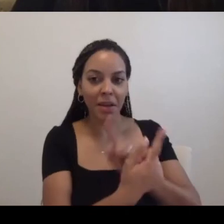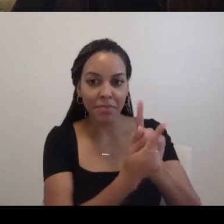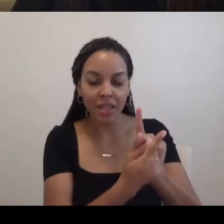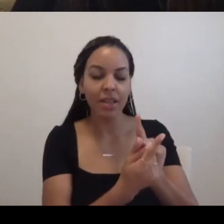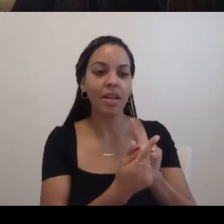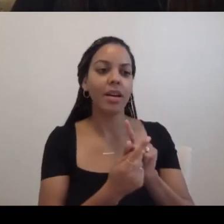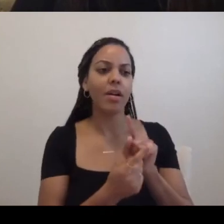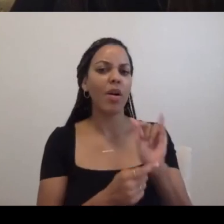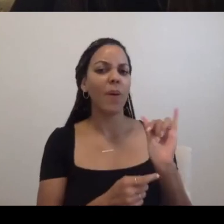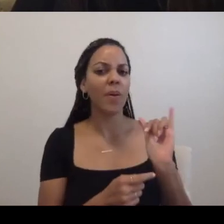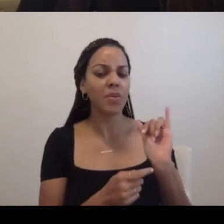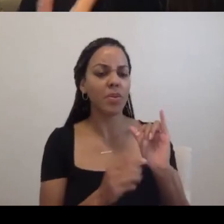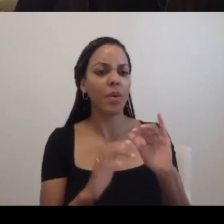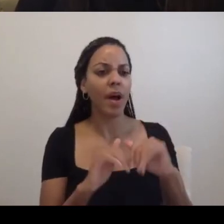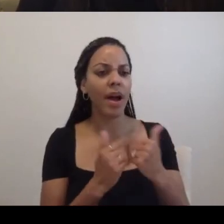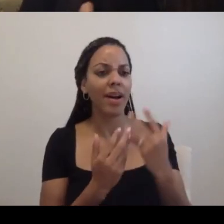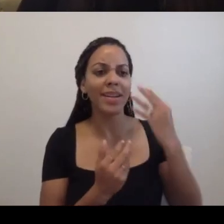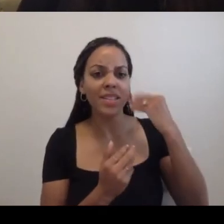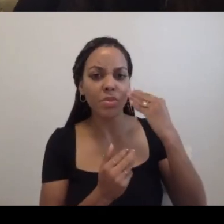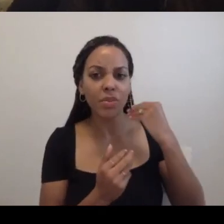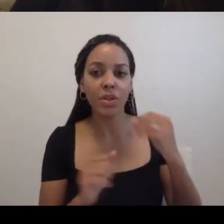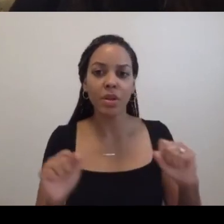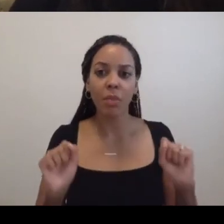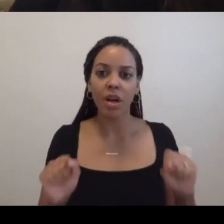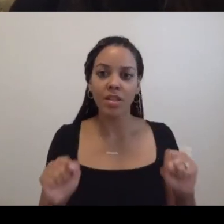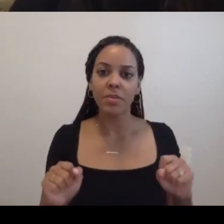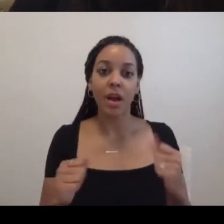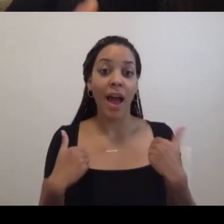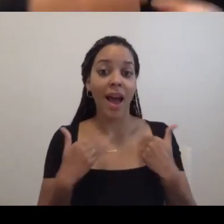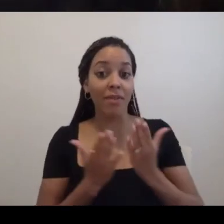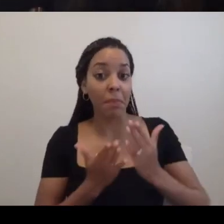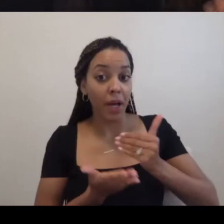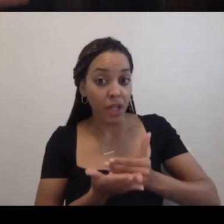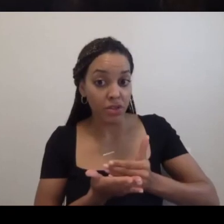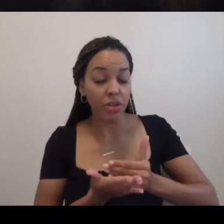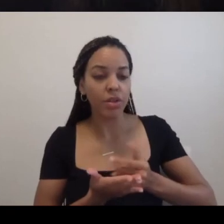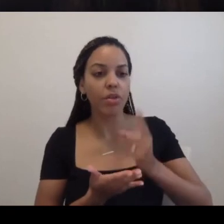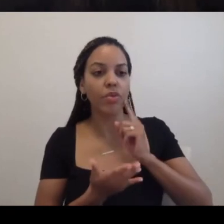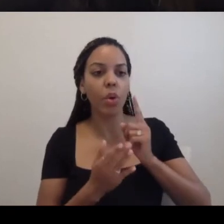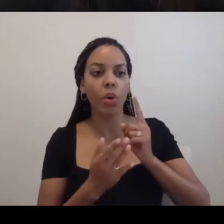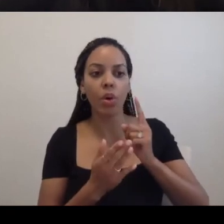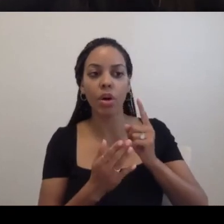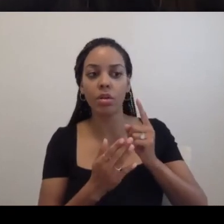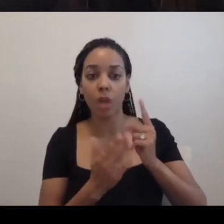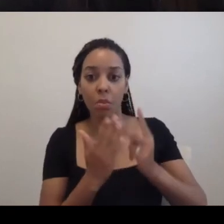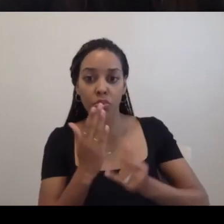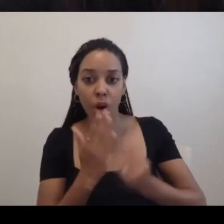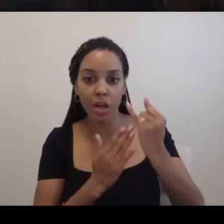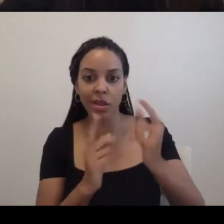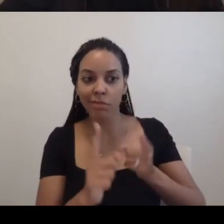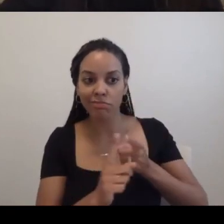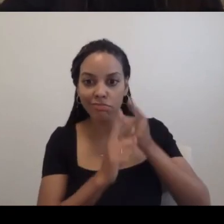way of experiencing the possibility of having a budget to pursue a project that